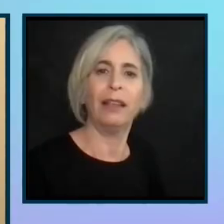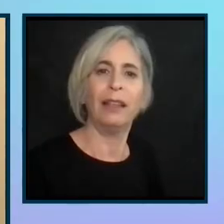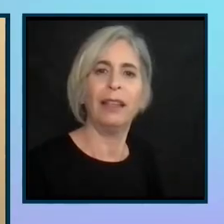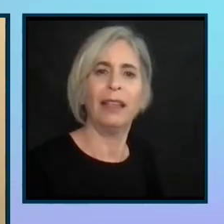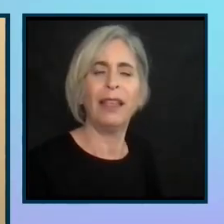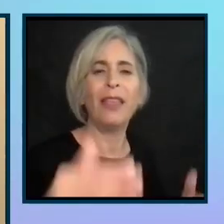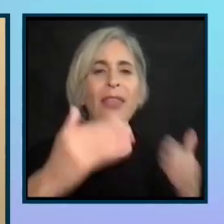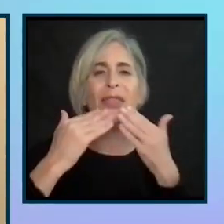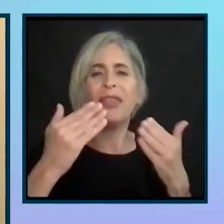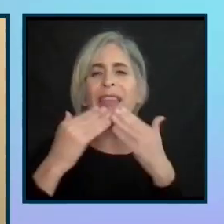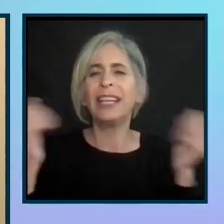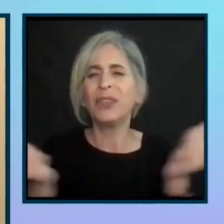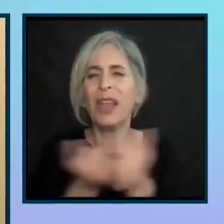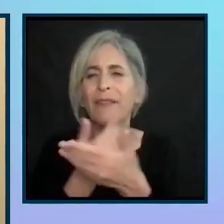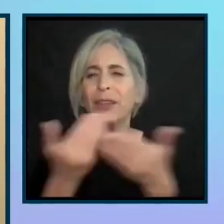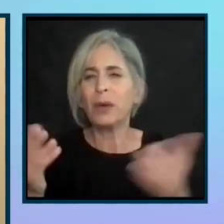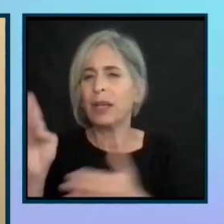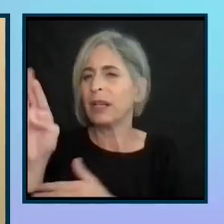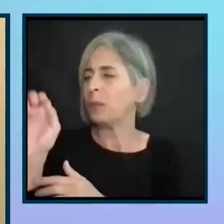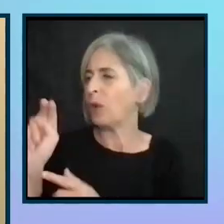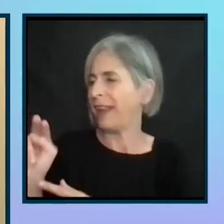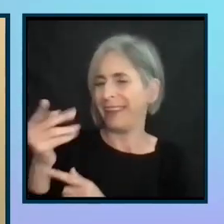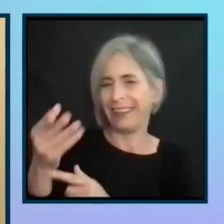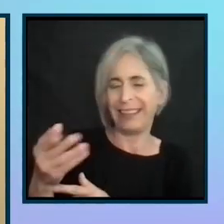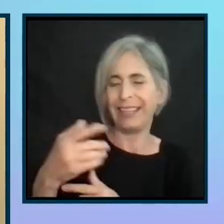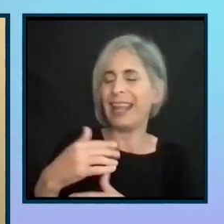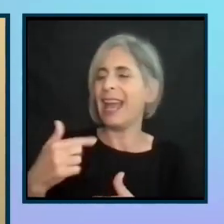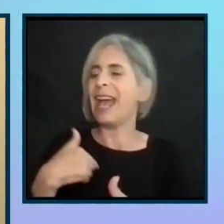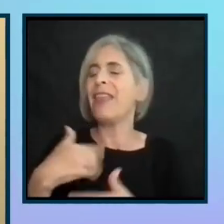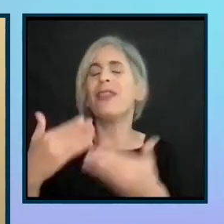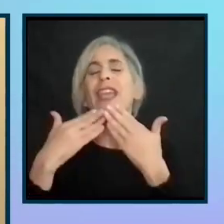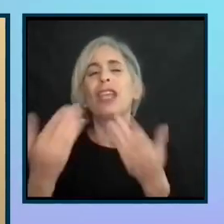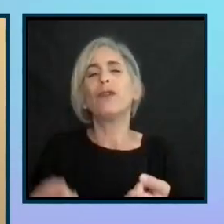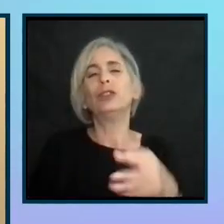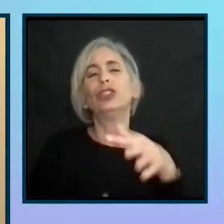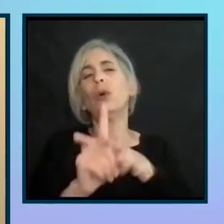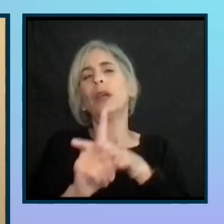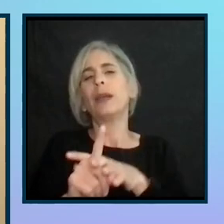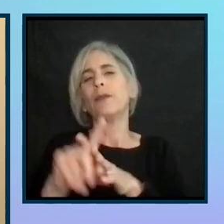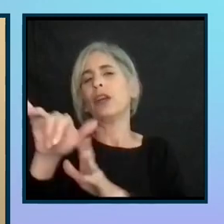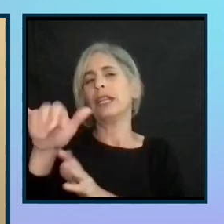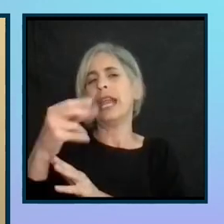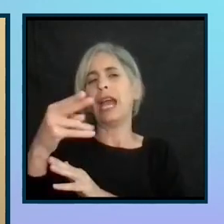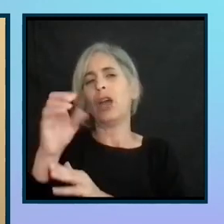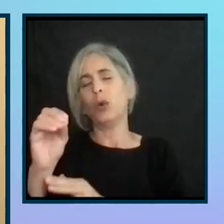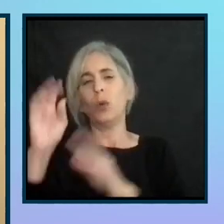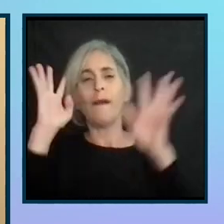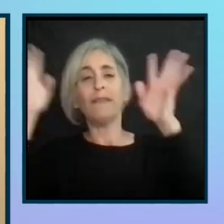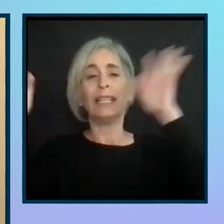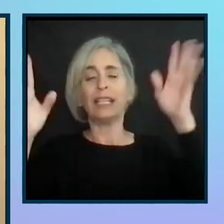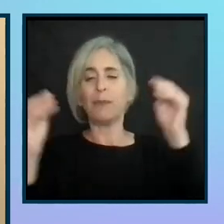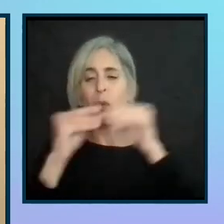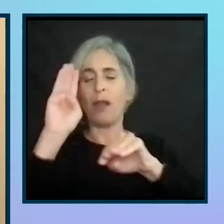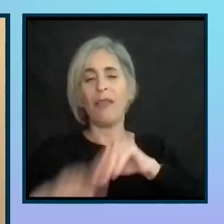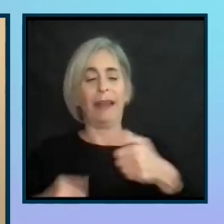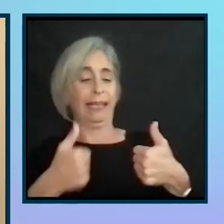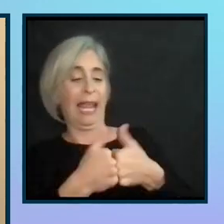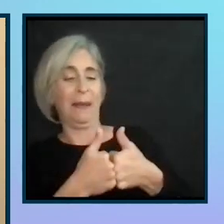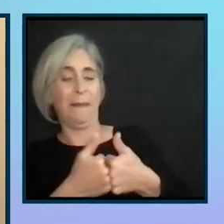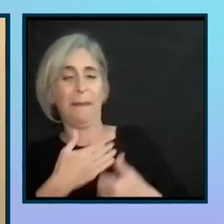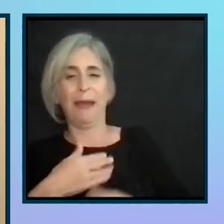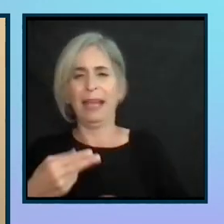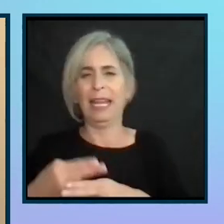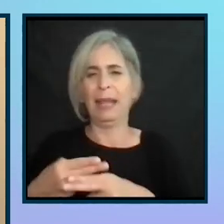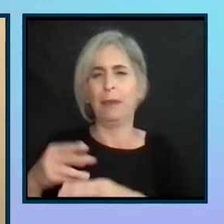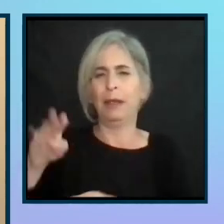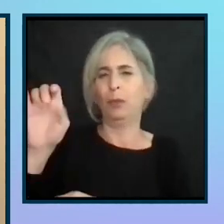Thanks to everybody who's come here today to Yahoo Fantasy, it's more than just a game. My name is Brian